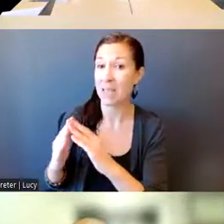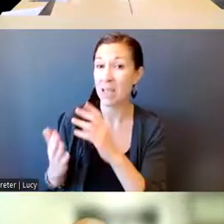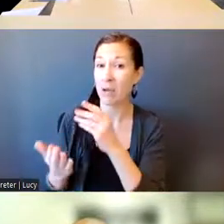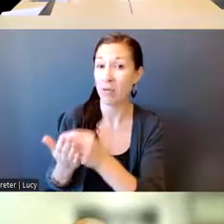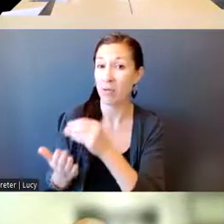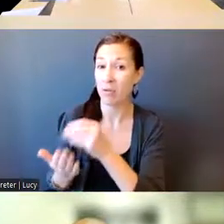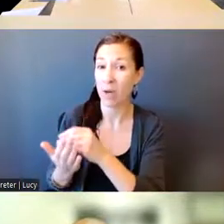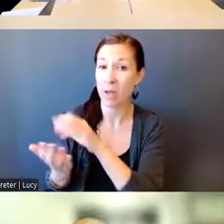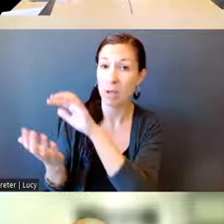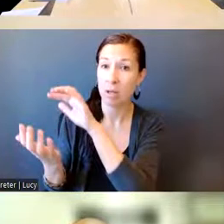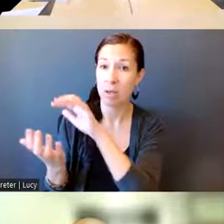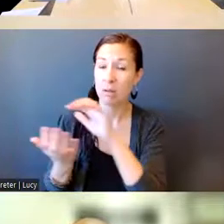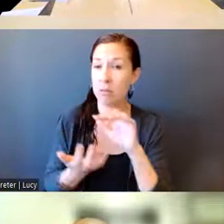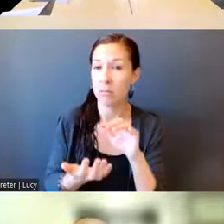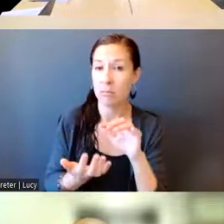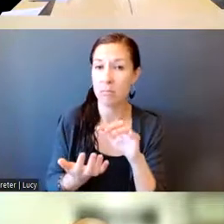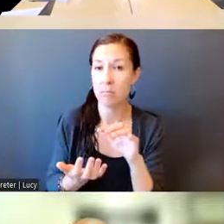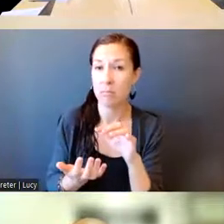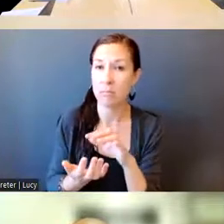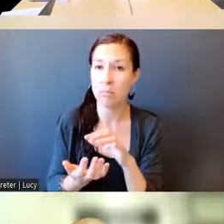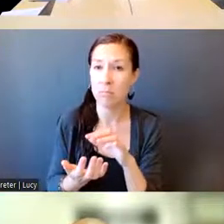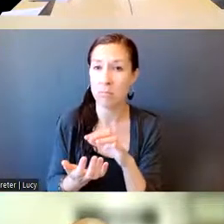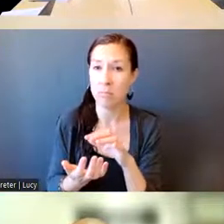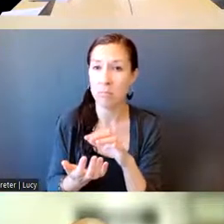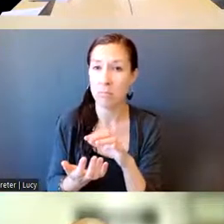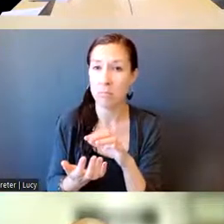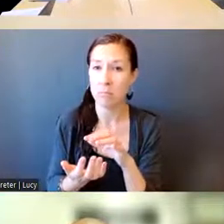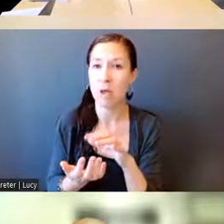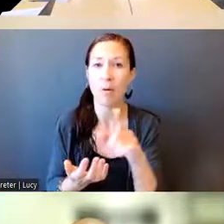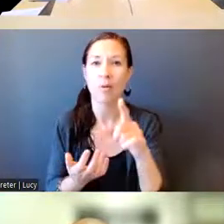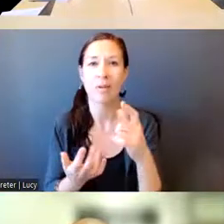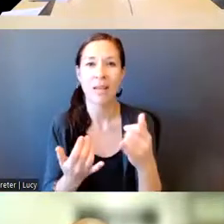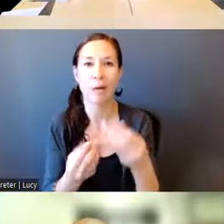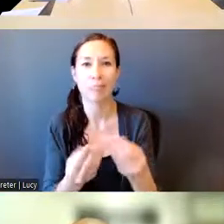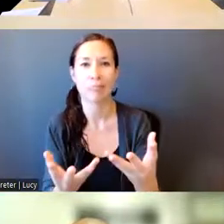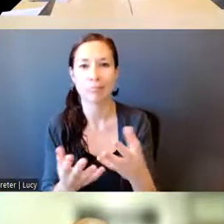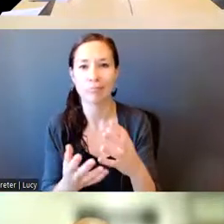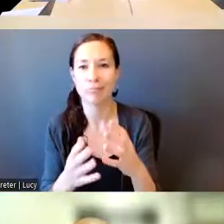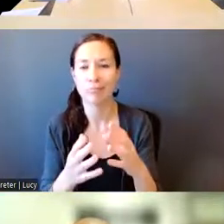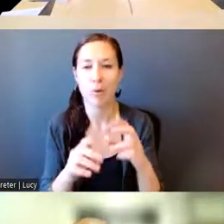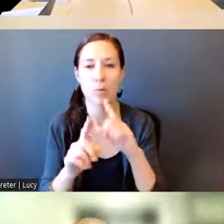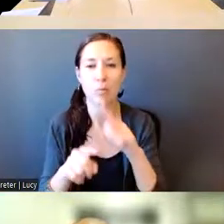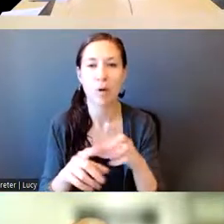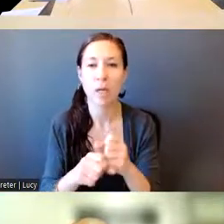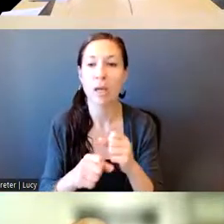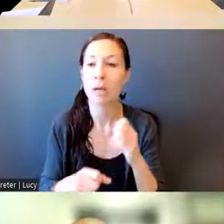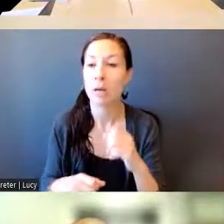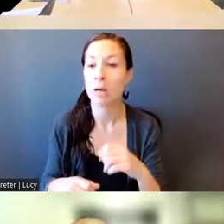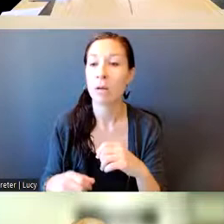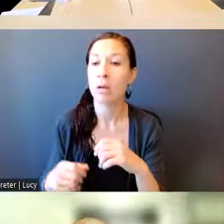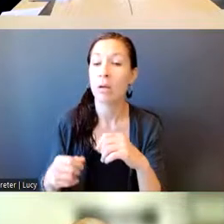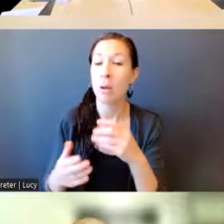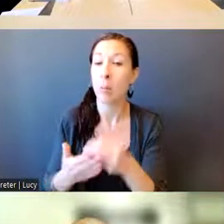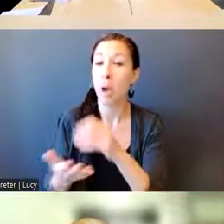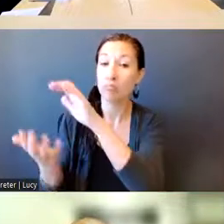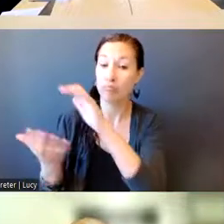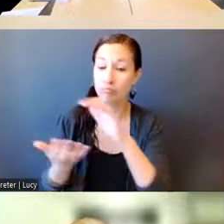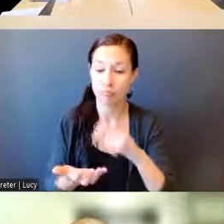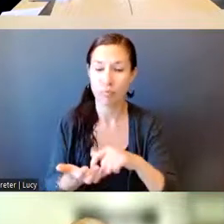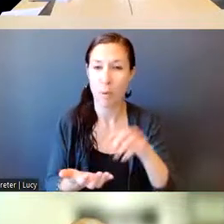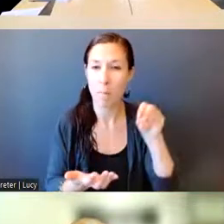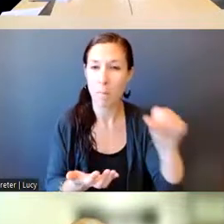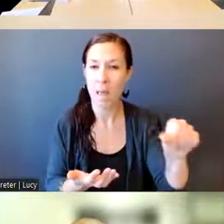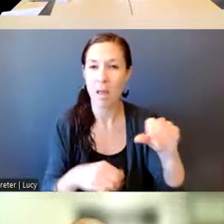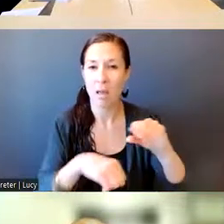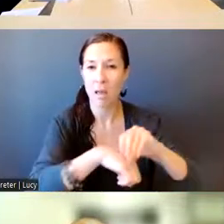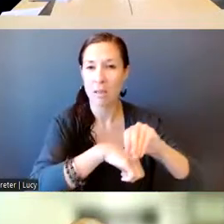consultant to look at the hiring,